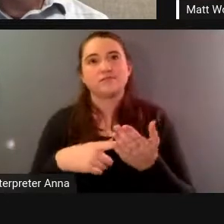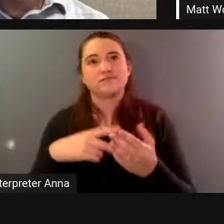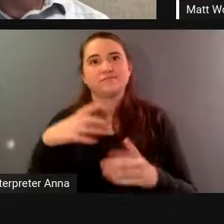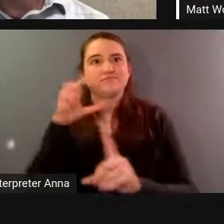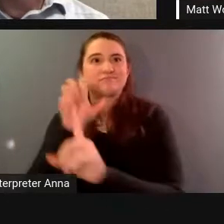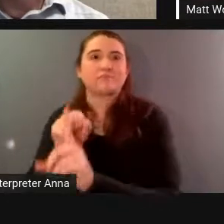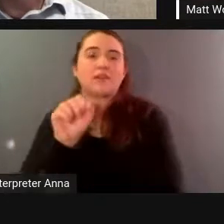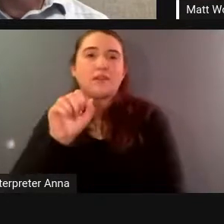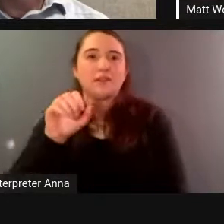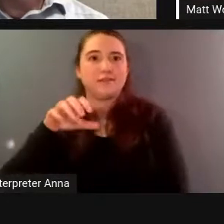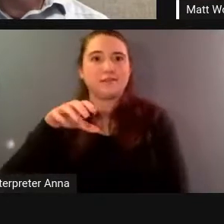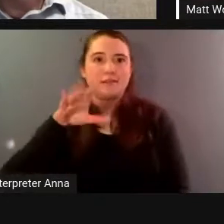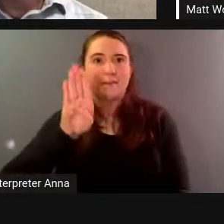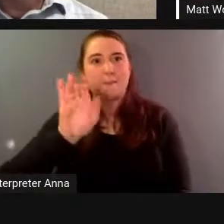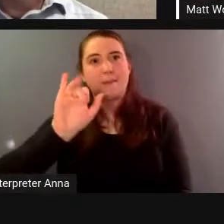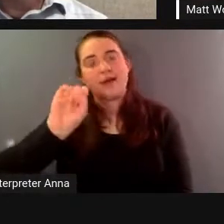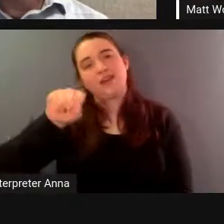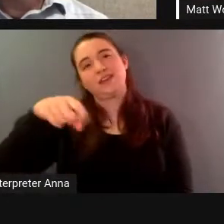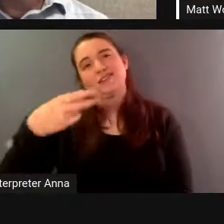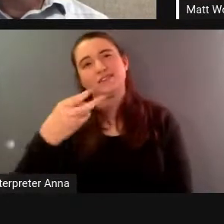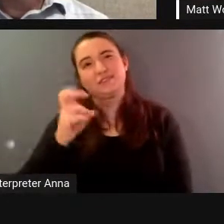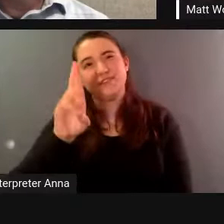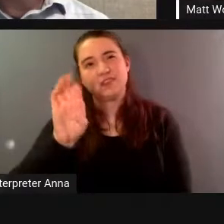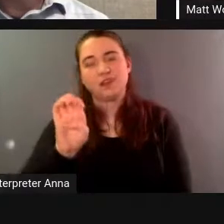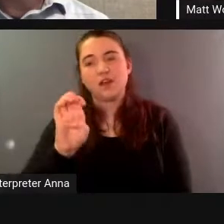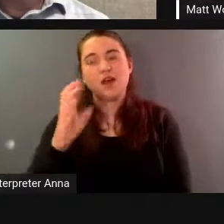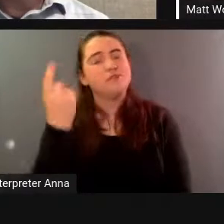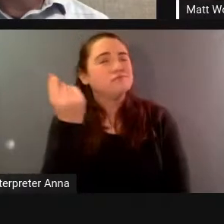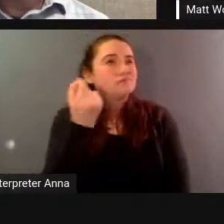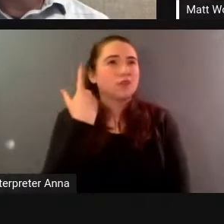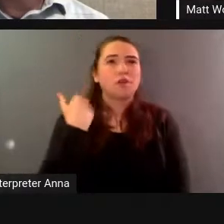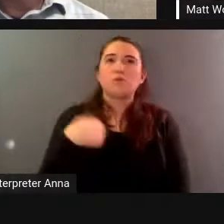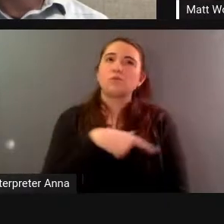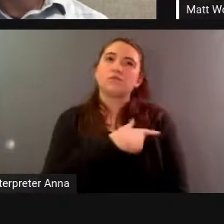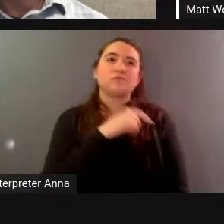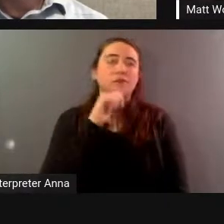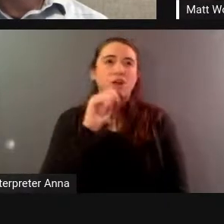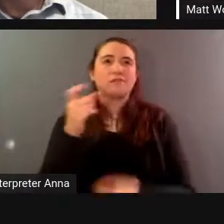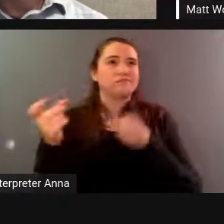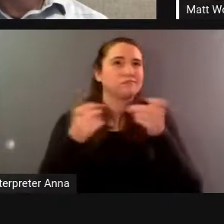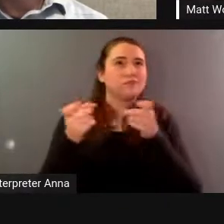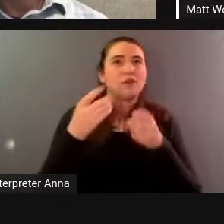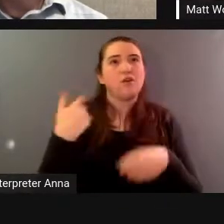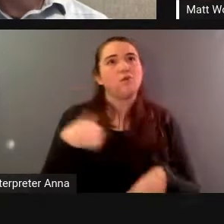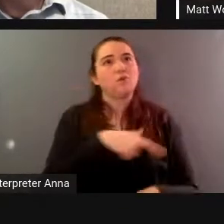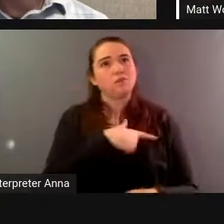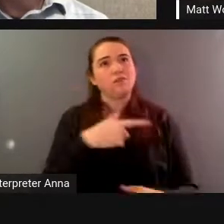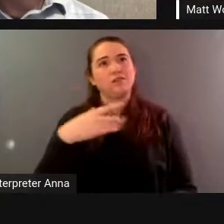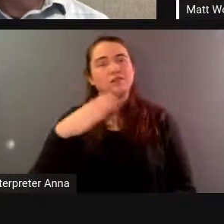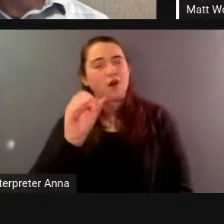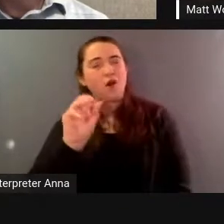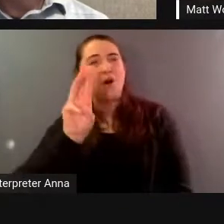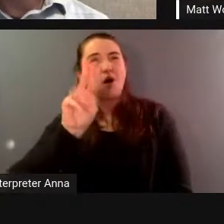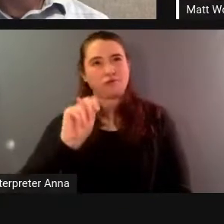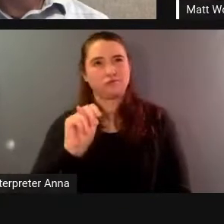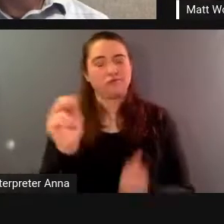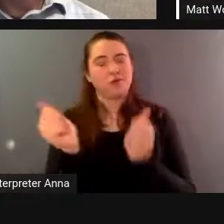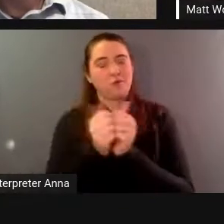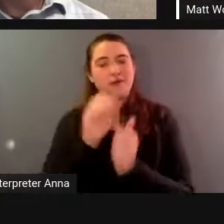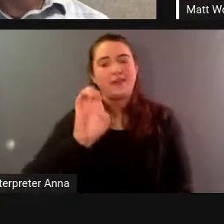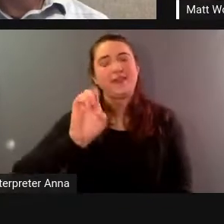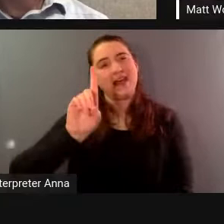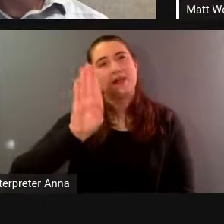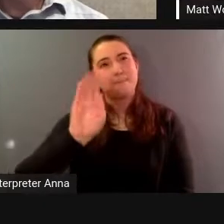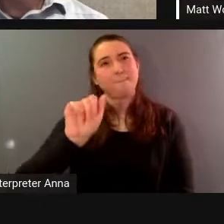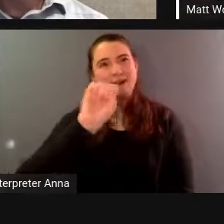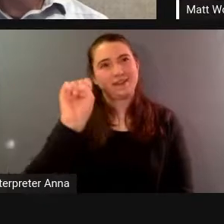were not just managers we were co-owners with uh ed bass of the facility uh and you know we were trying to reposition